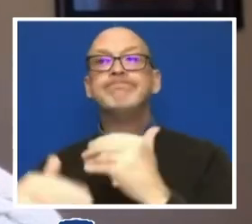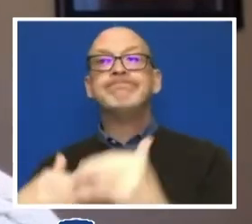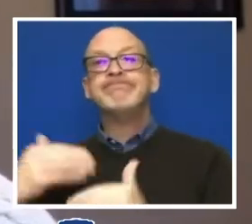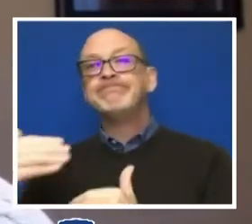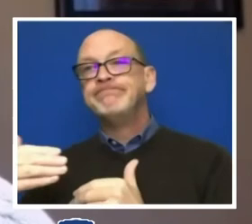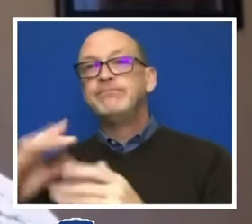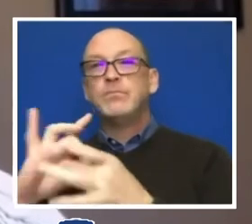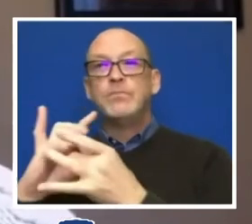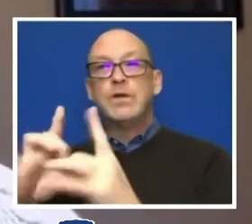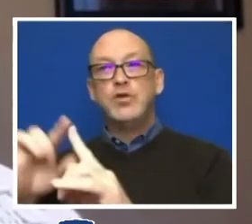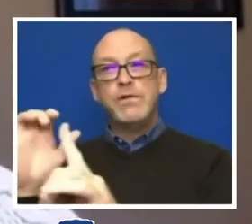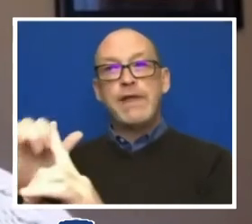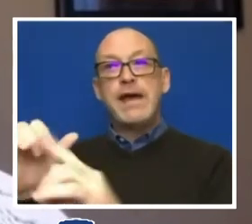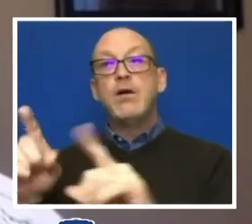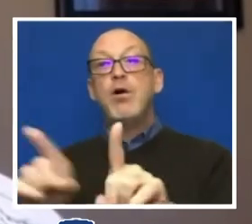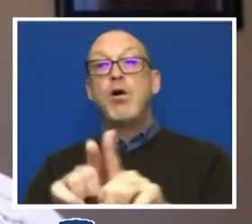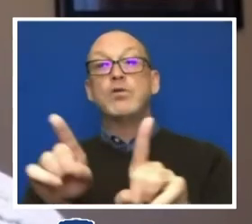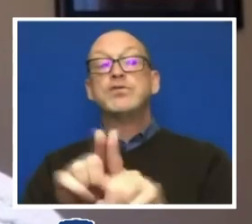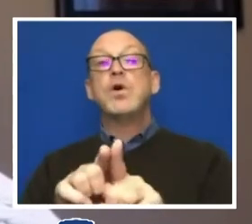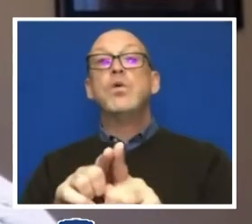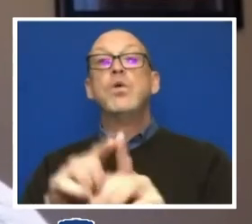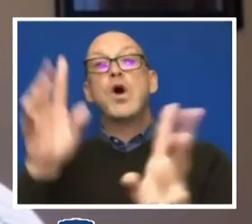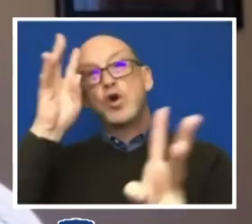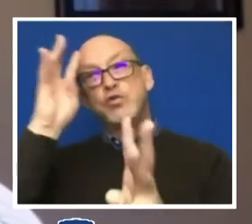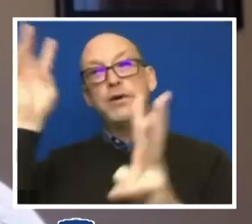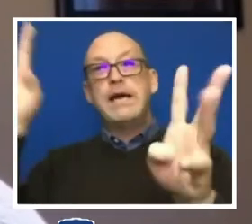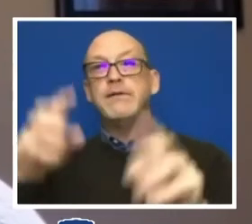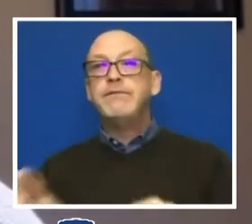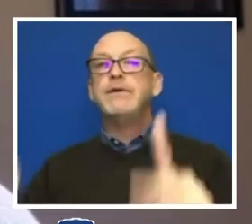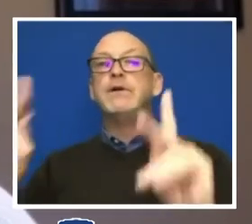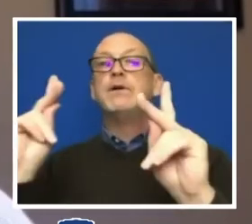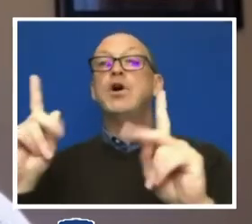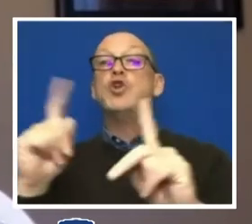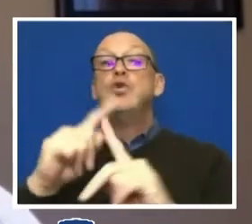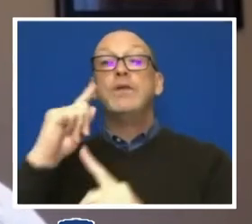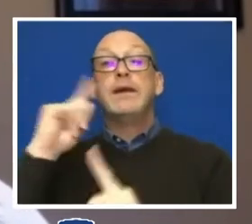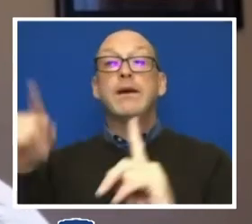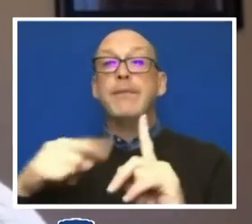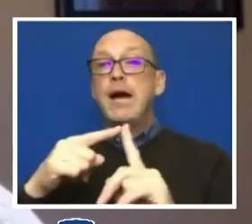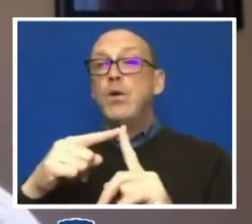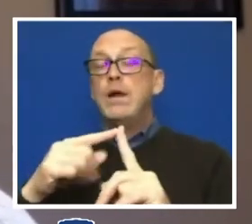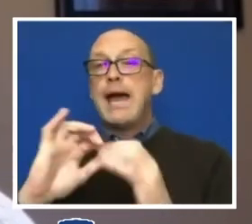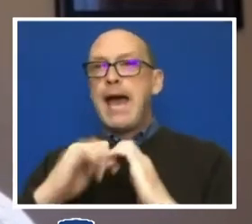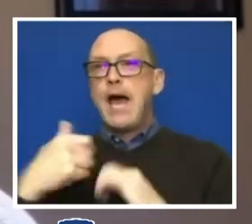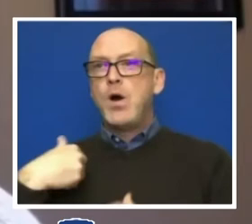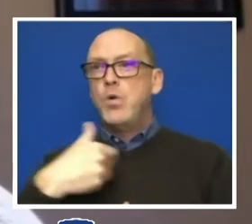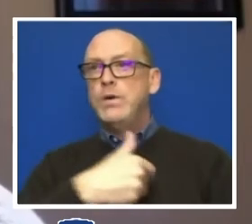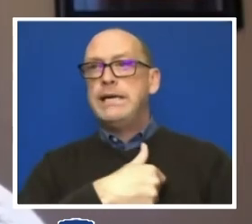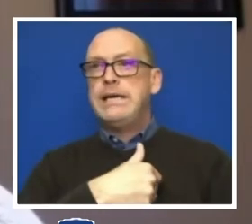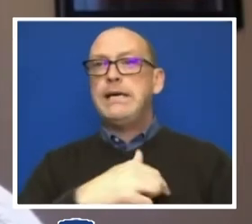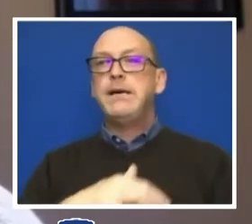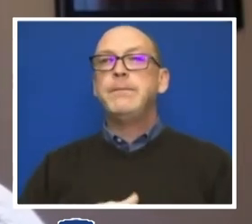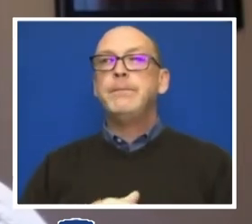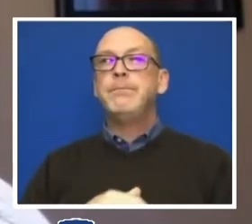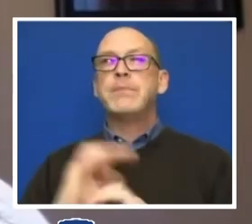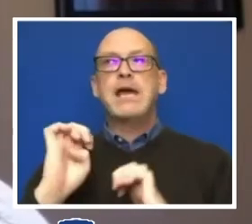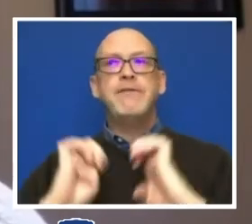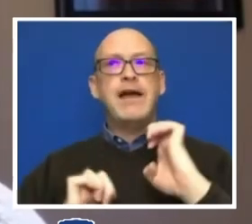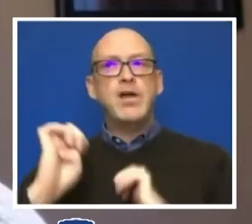I think that there's also a very creative opportunity to think about how we evaluate